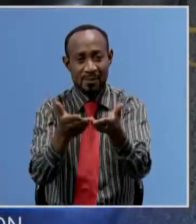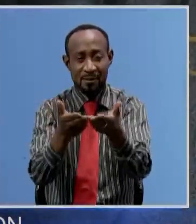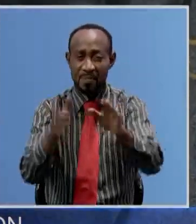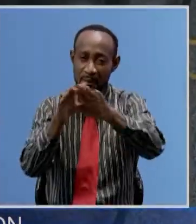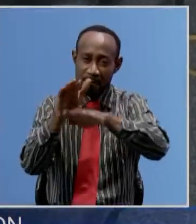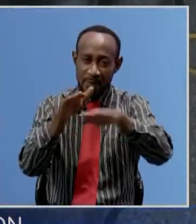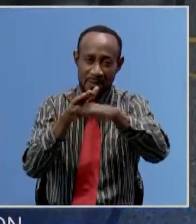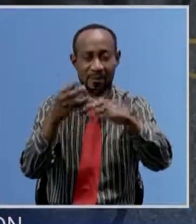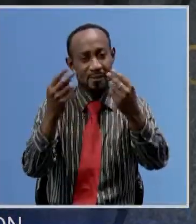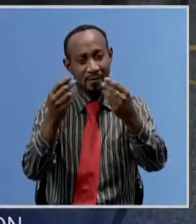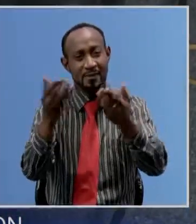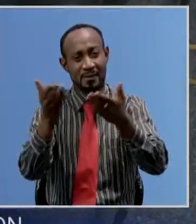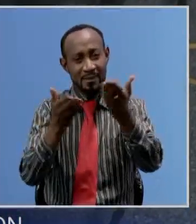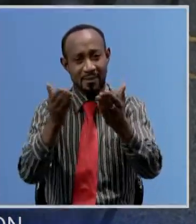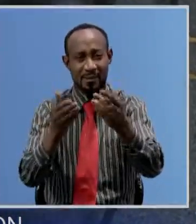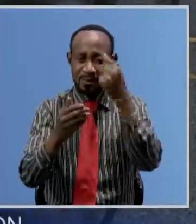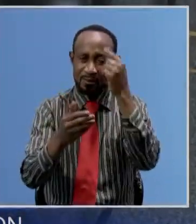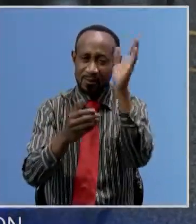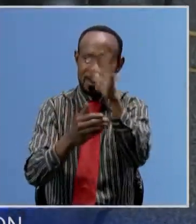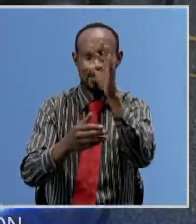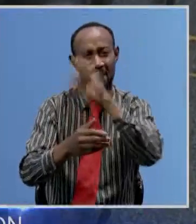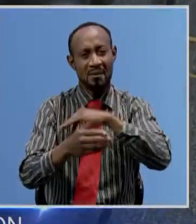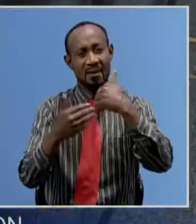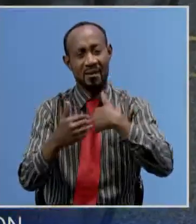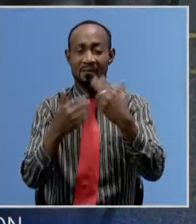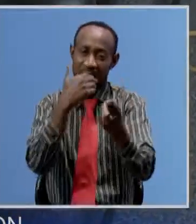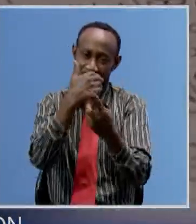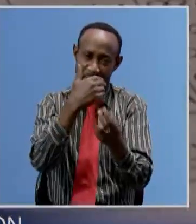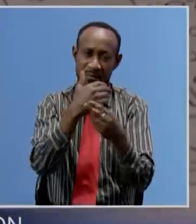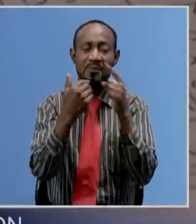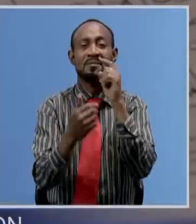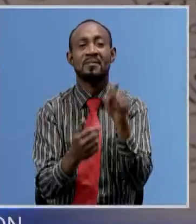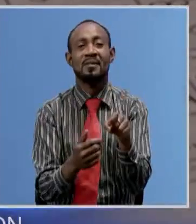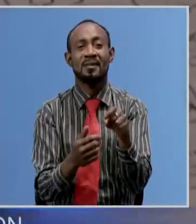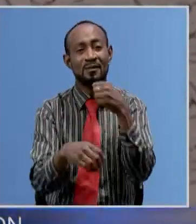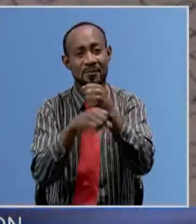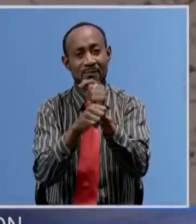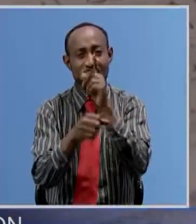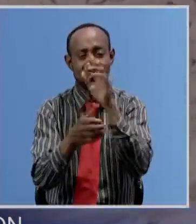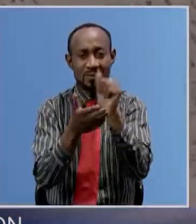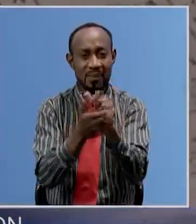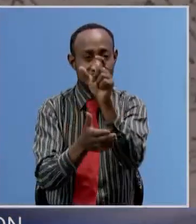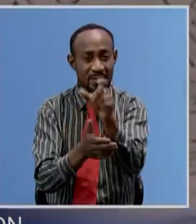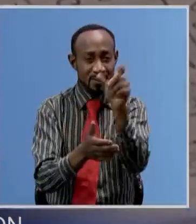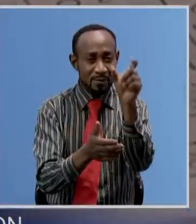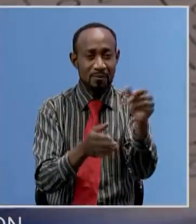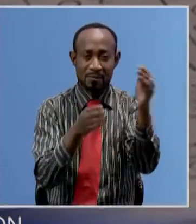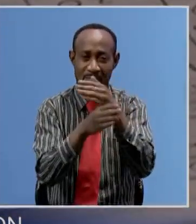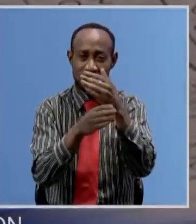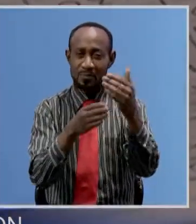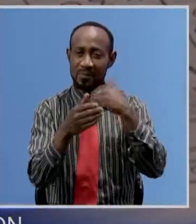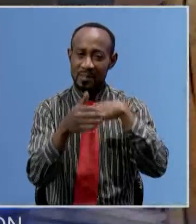financial services regardless of their income or savings it is meant to ensure individuals and businesses have